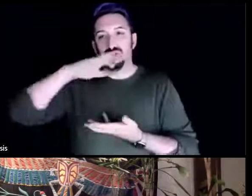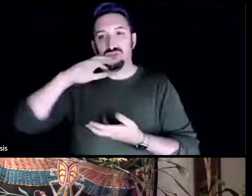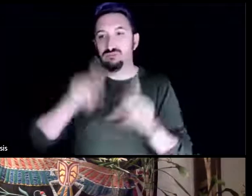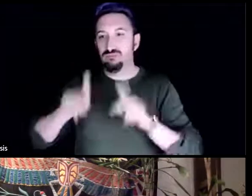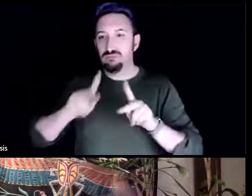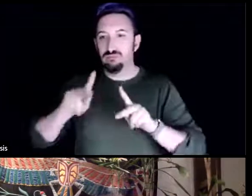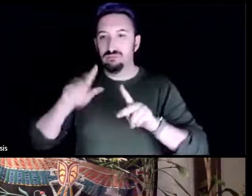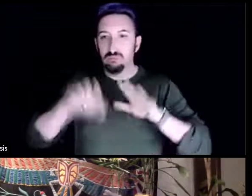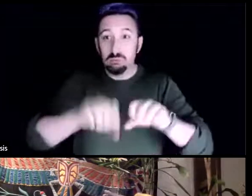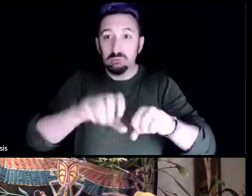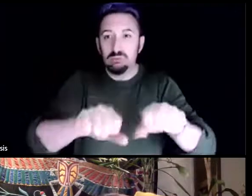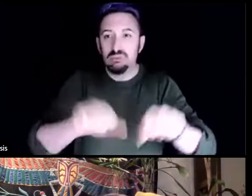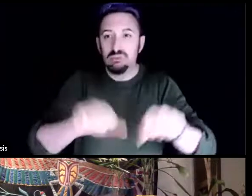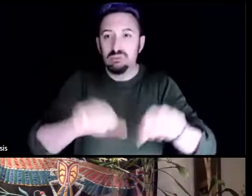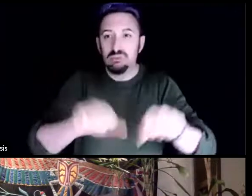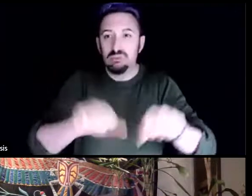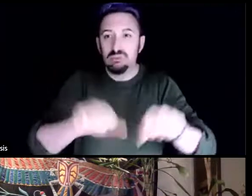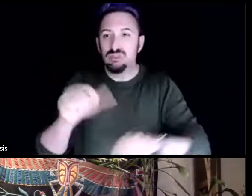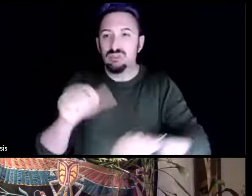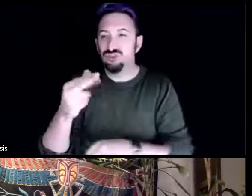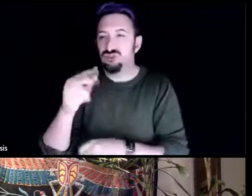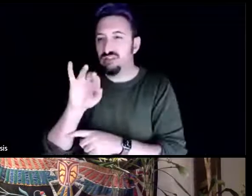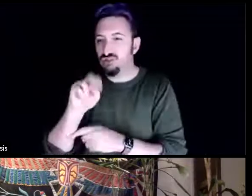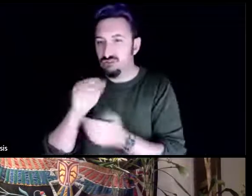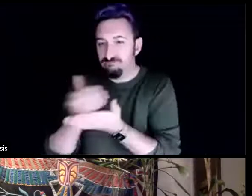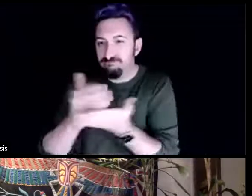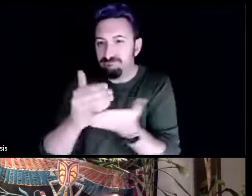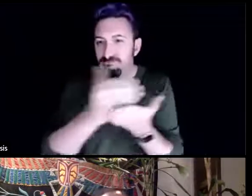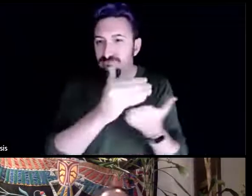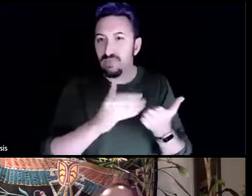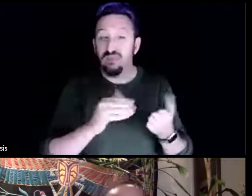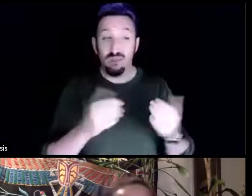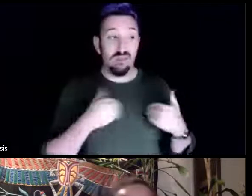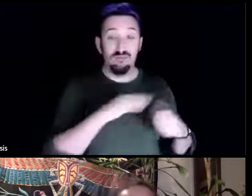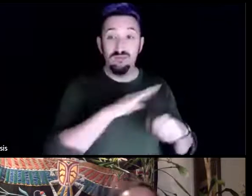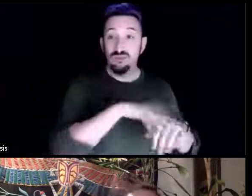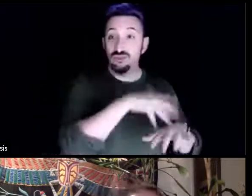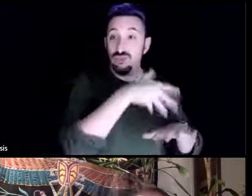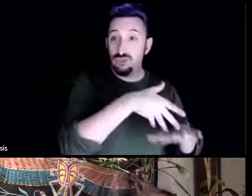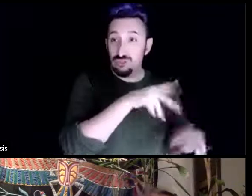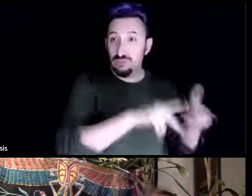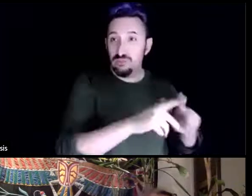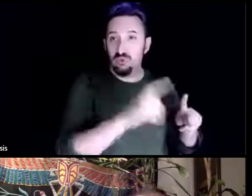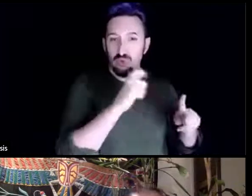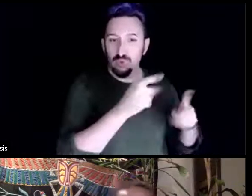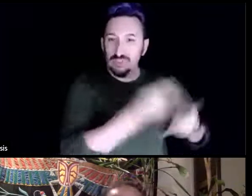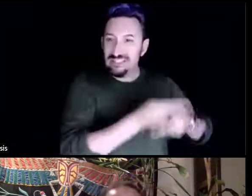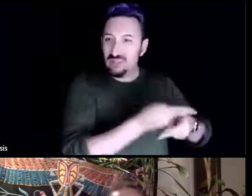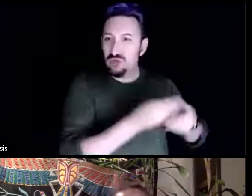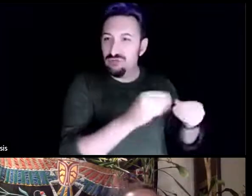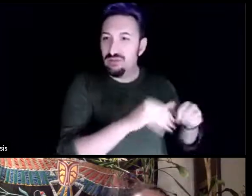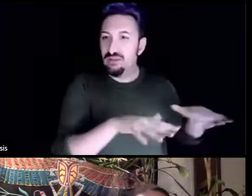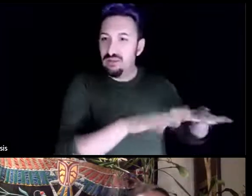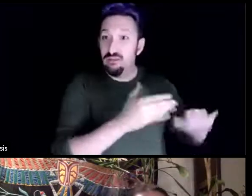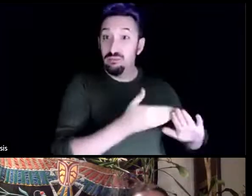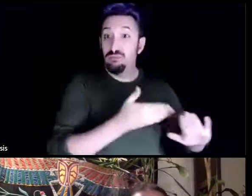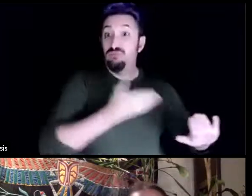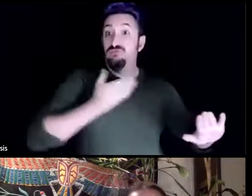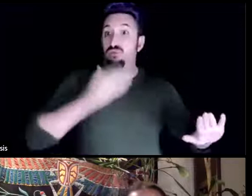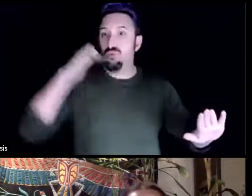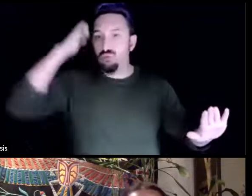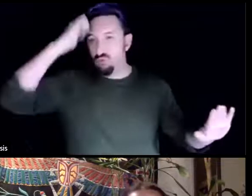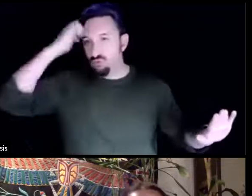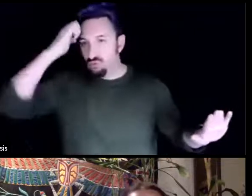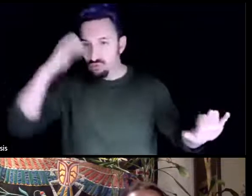who are stewarding before colonialization um there's a few different virtual resources where you can identify the